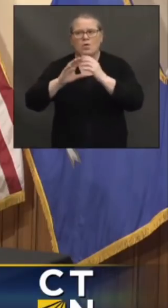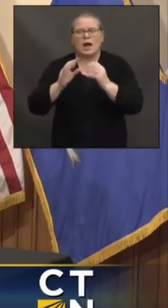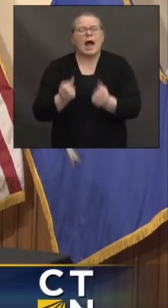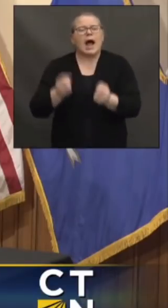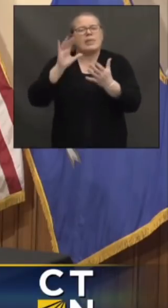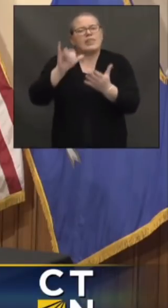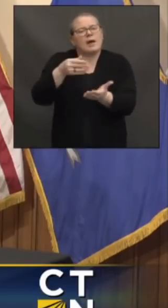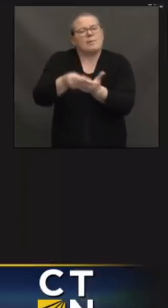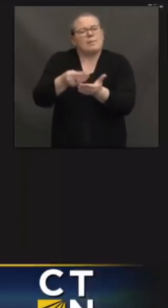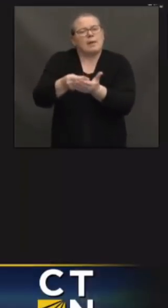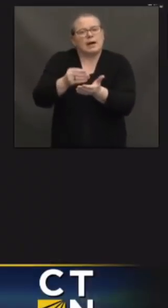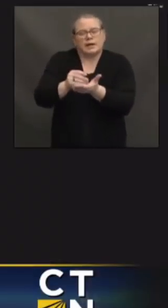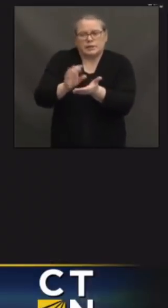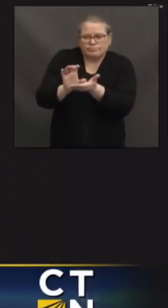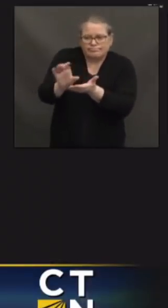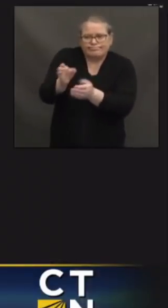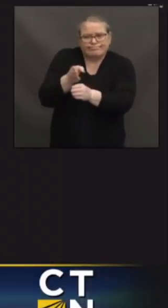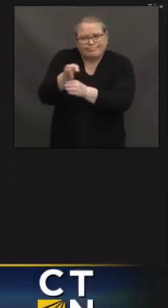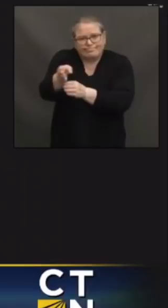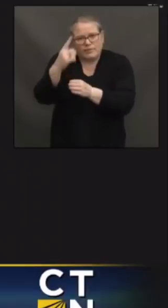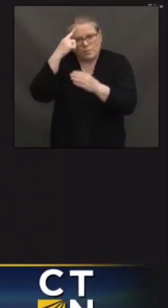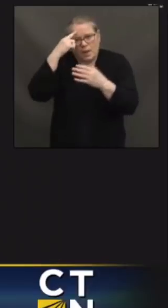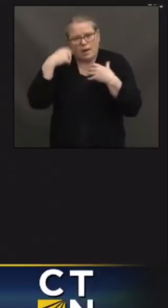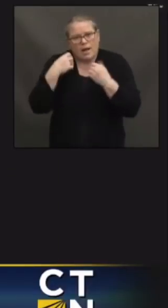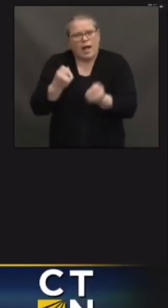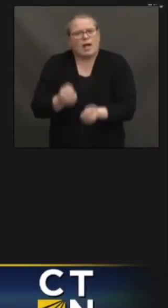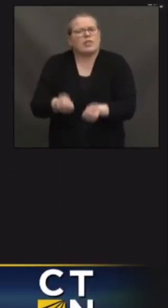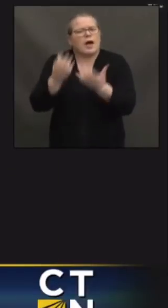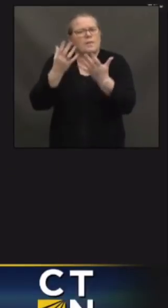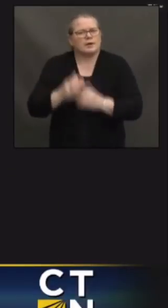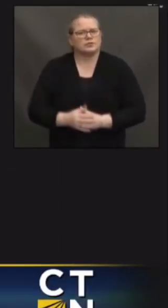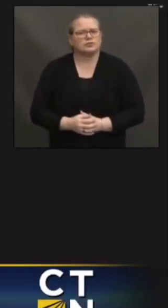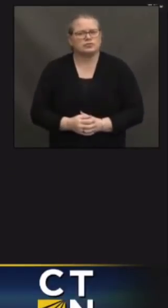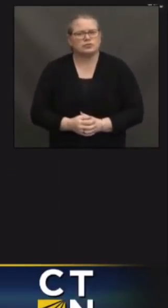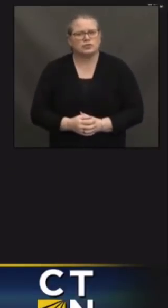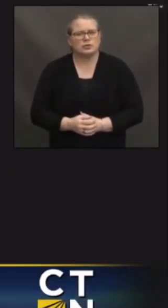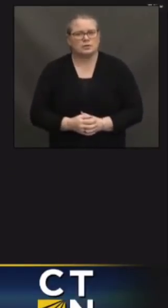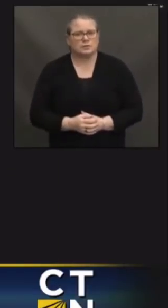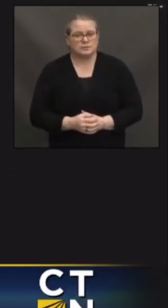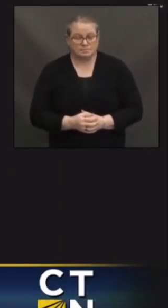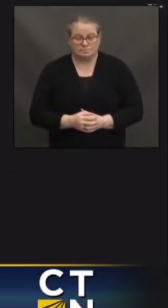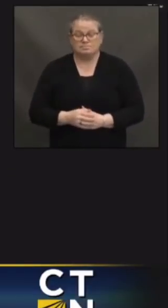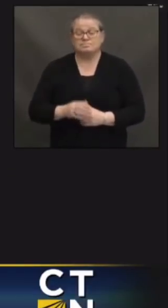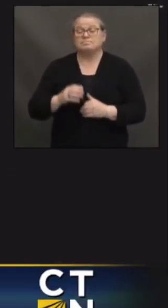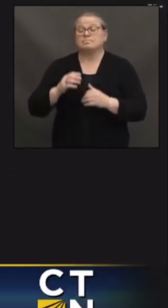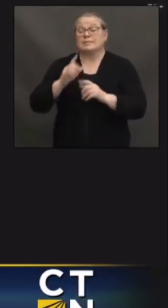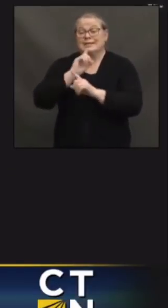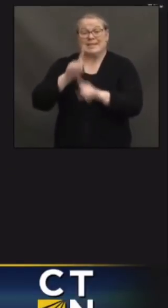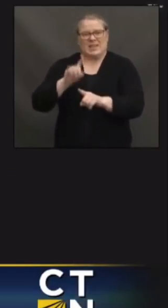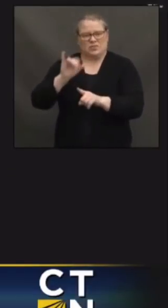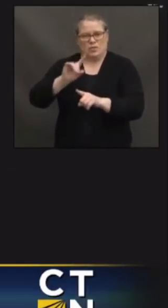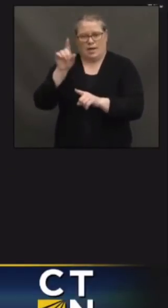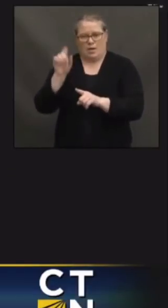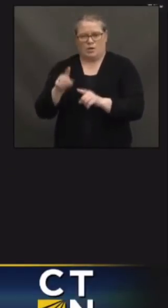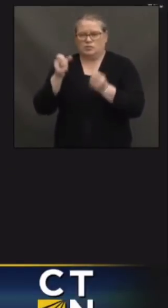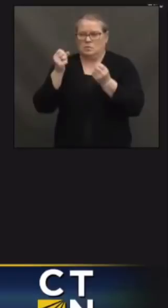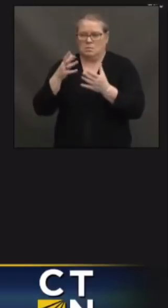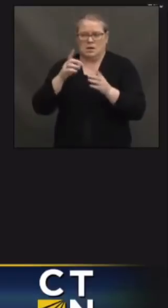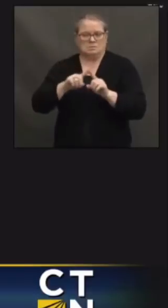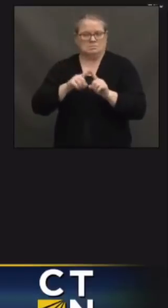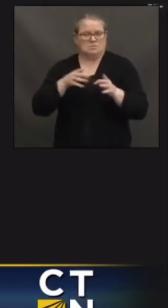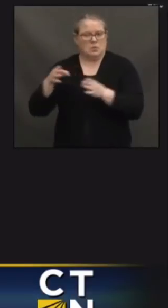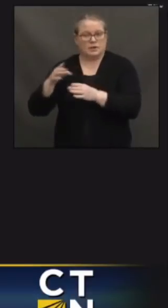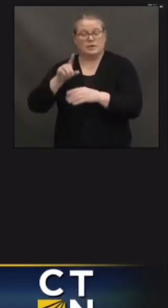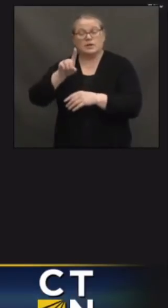Sure. So there's a number of ways to answer that. Listen, this is a substantial amount of money for America's school system,